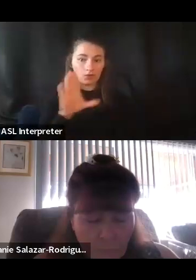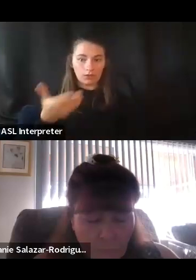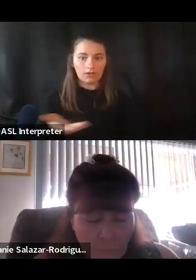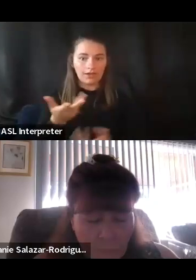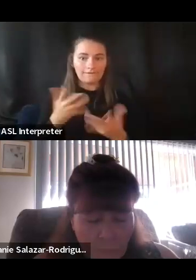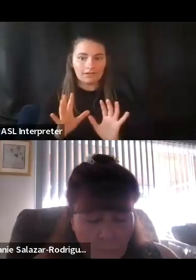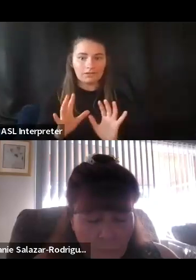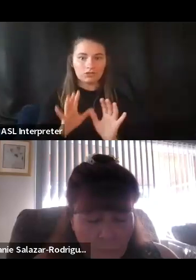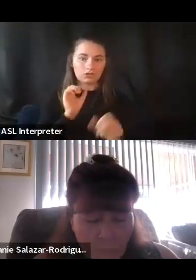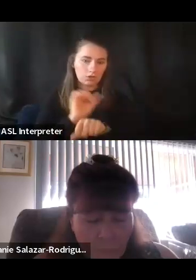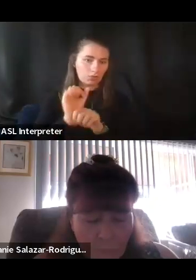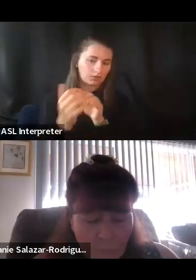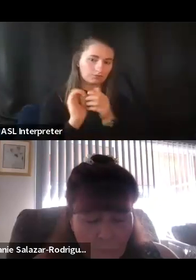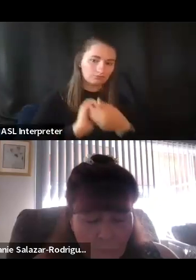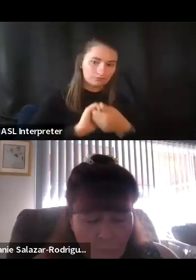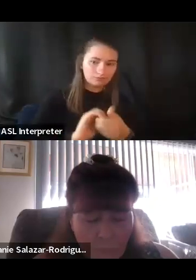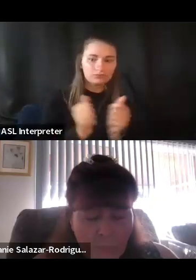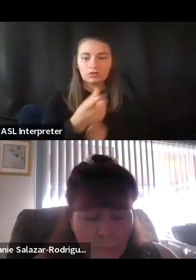with them. And I'll leave it at that.